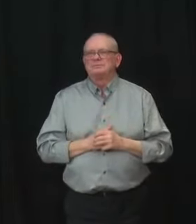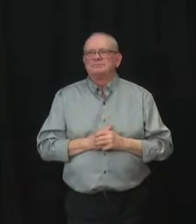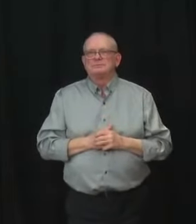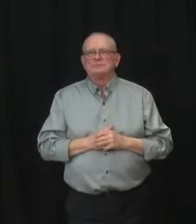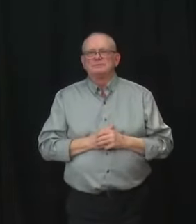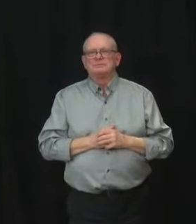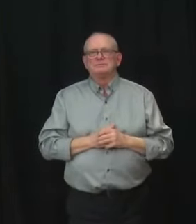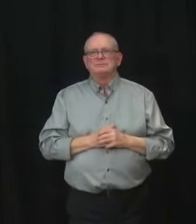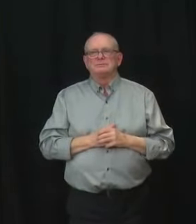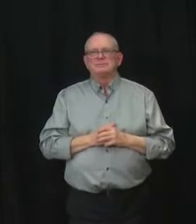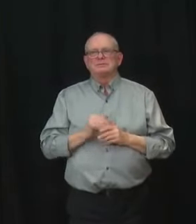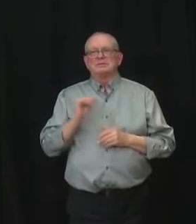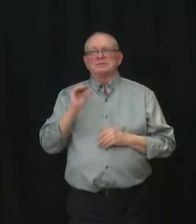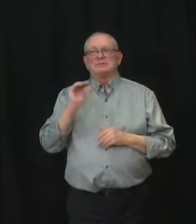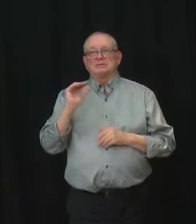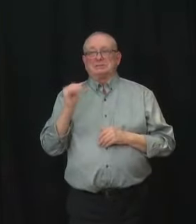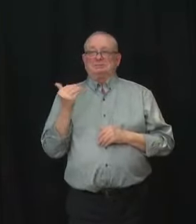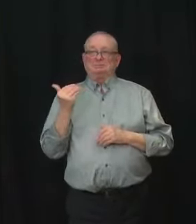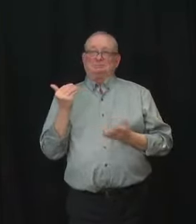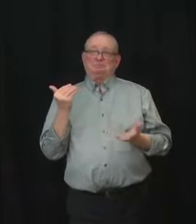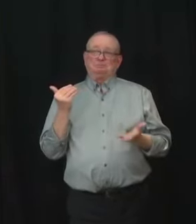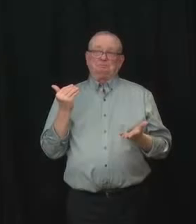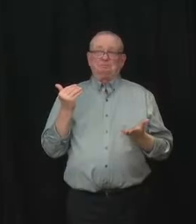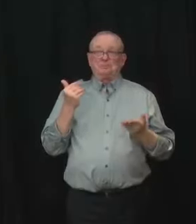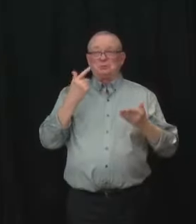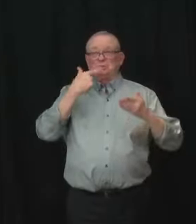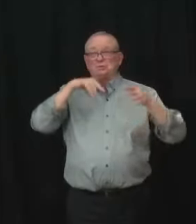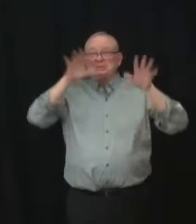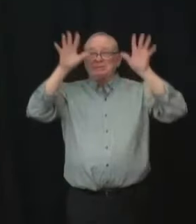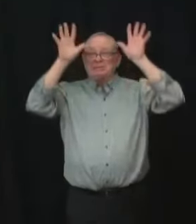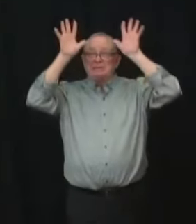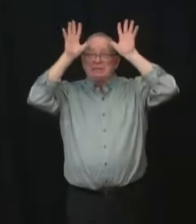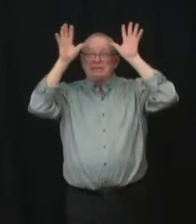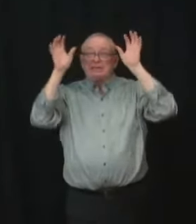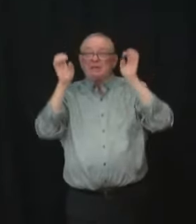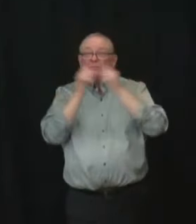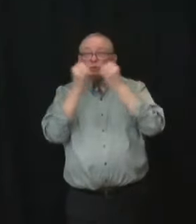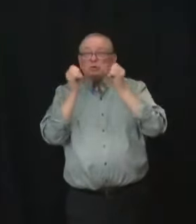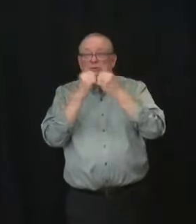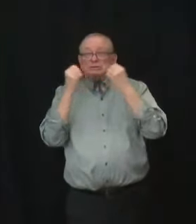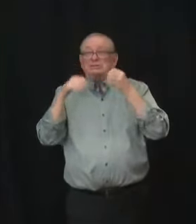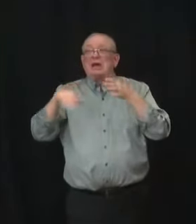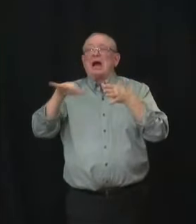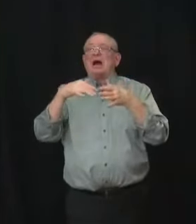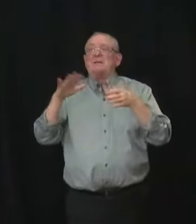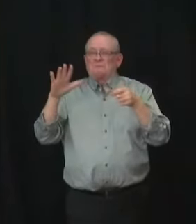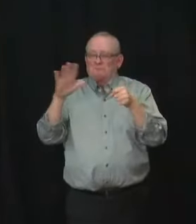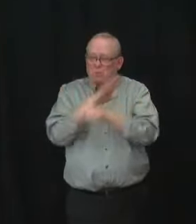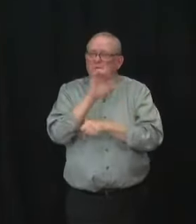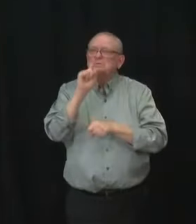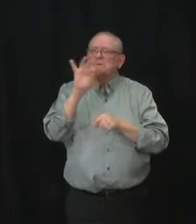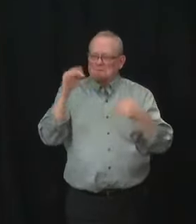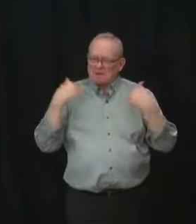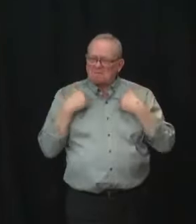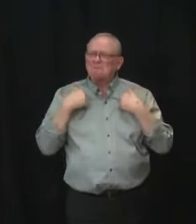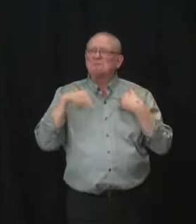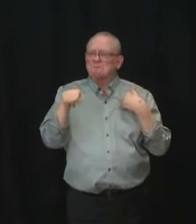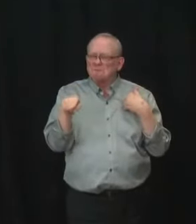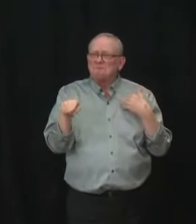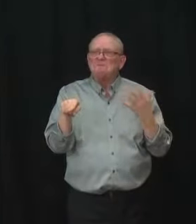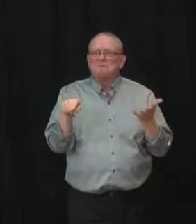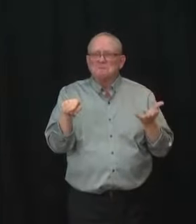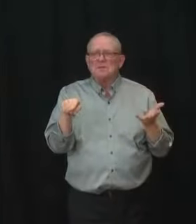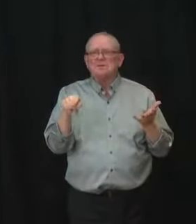was uh was fully staffed uh recognized that they're a long there's some long wait time so that that person was admitted. Um